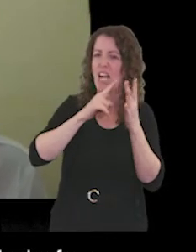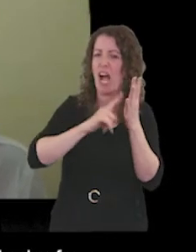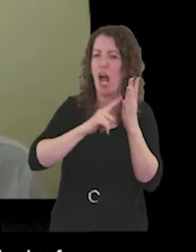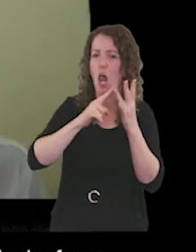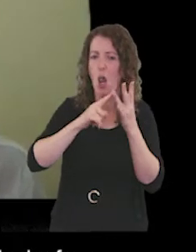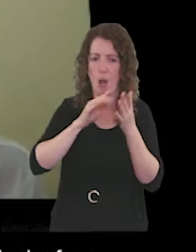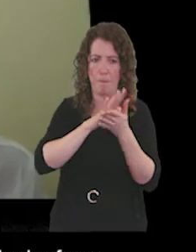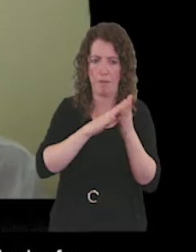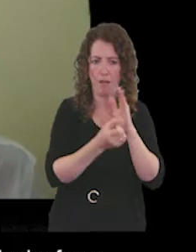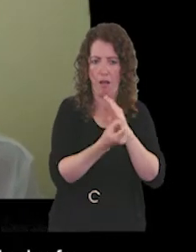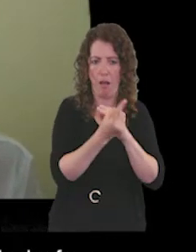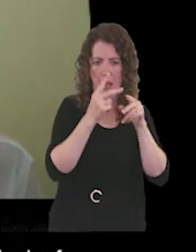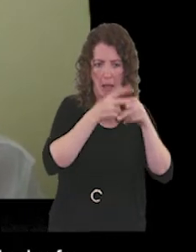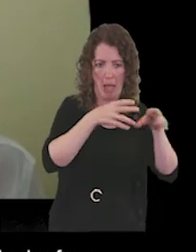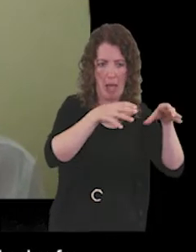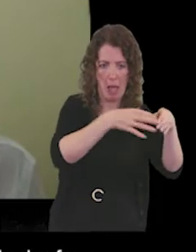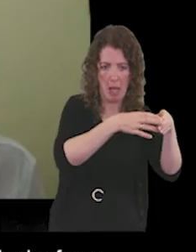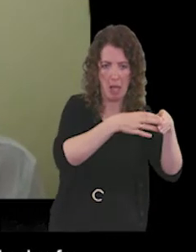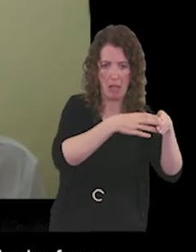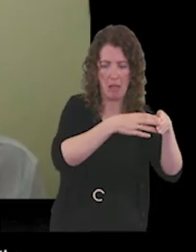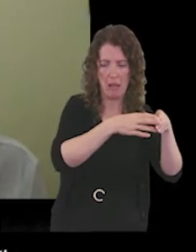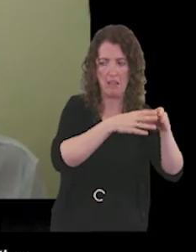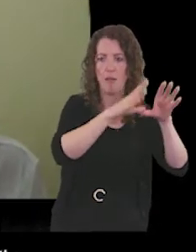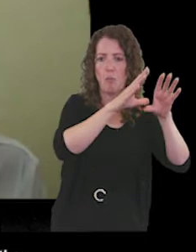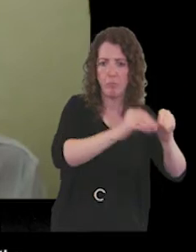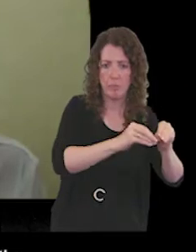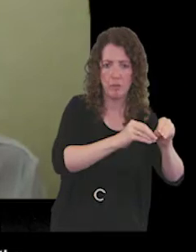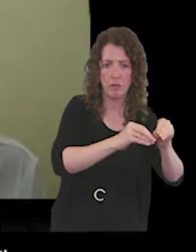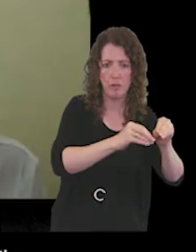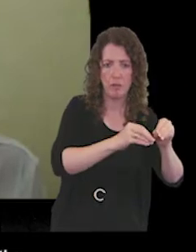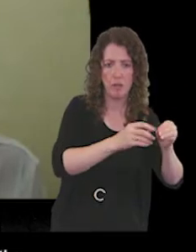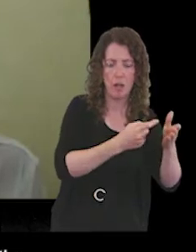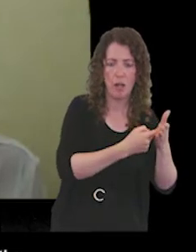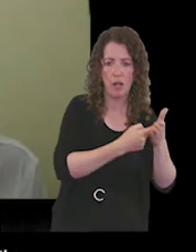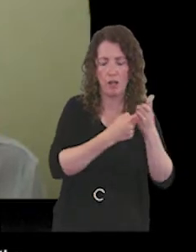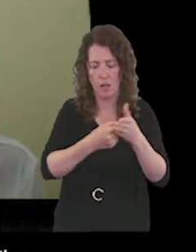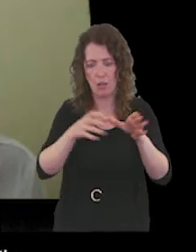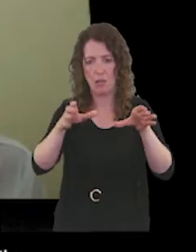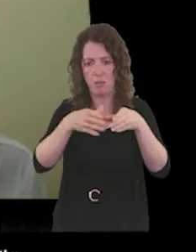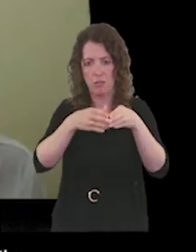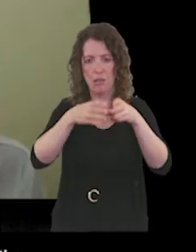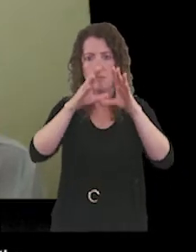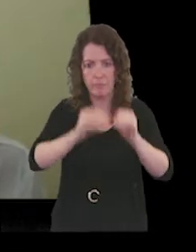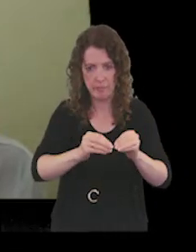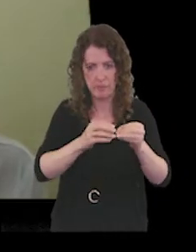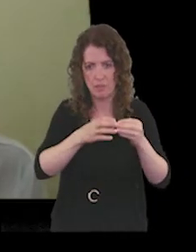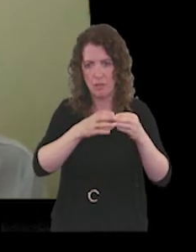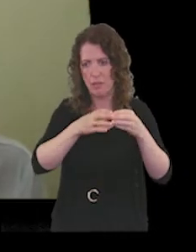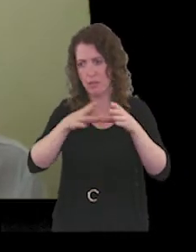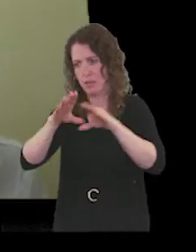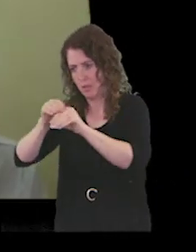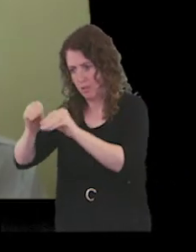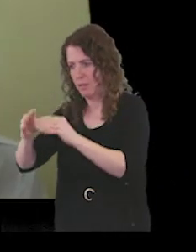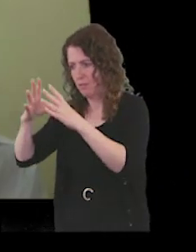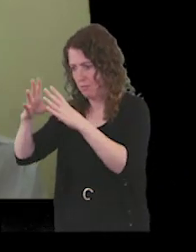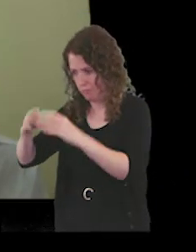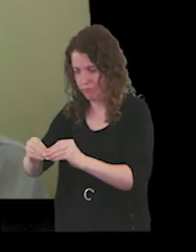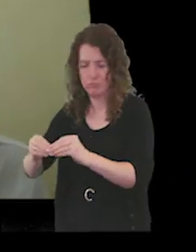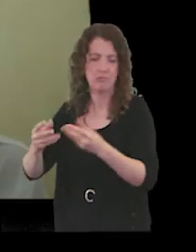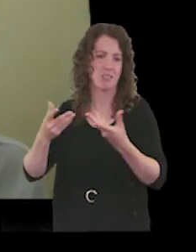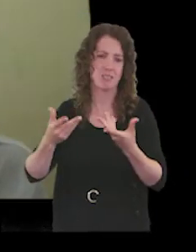episode of care you get discharged back and to another organization and so it begins again you know many people